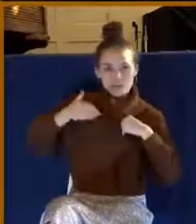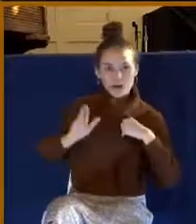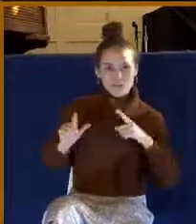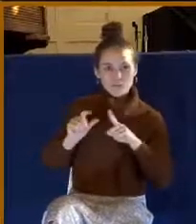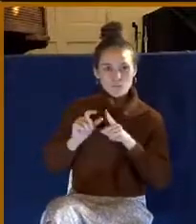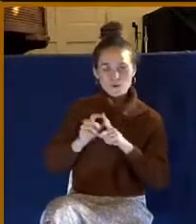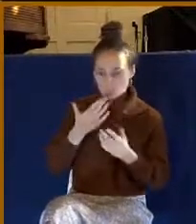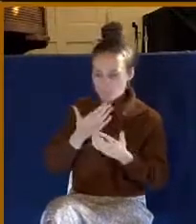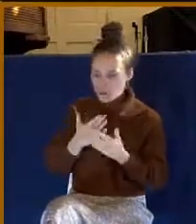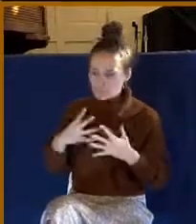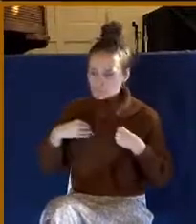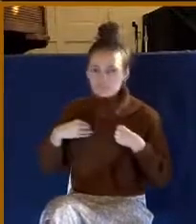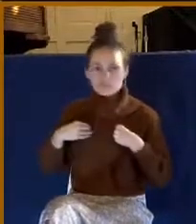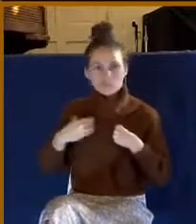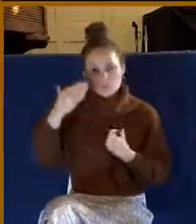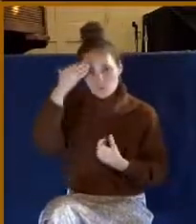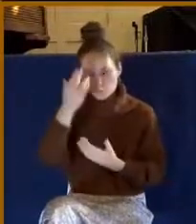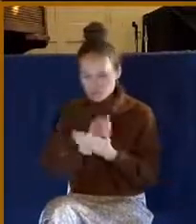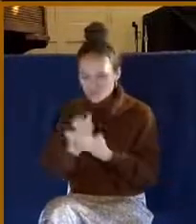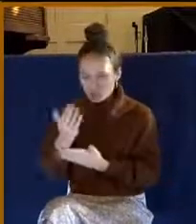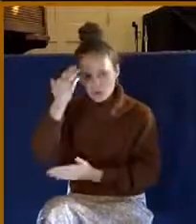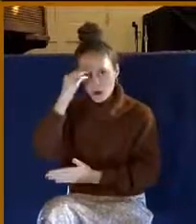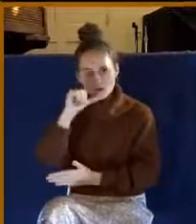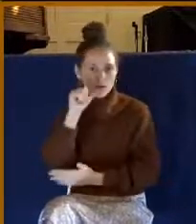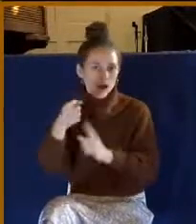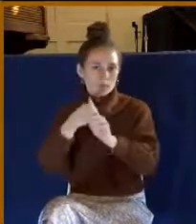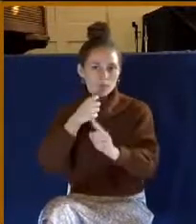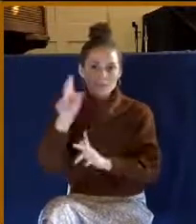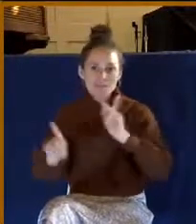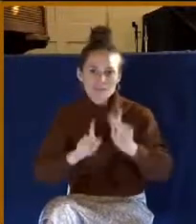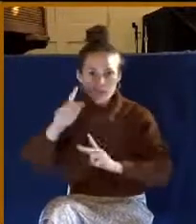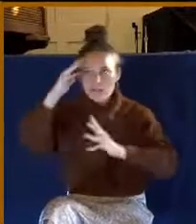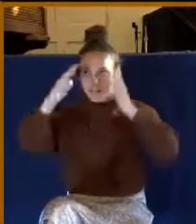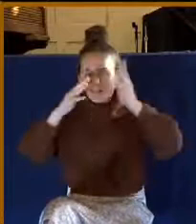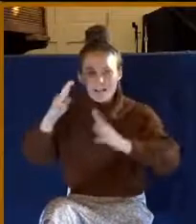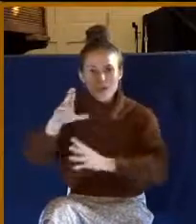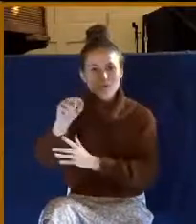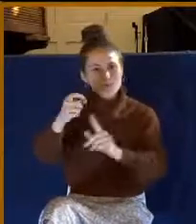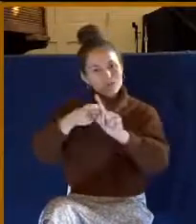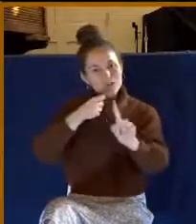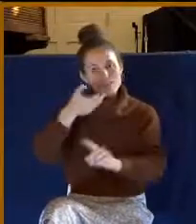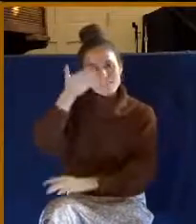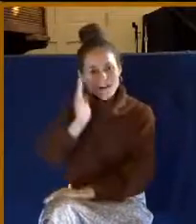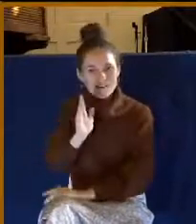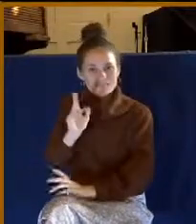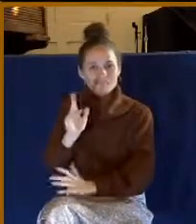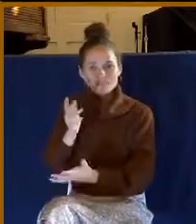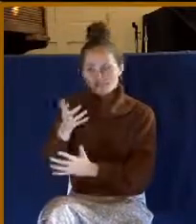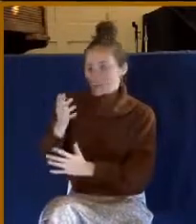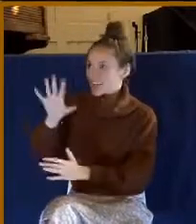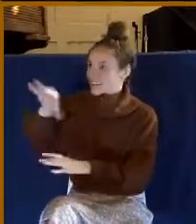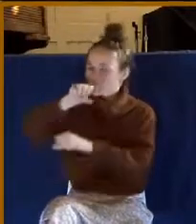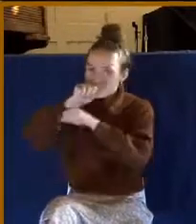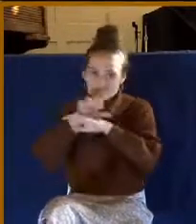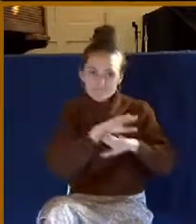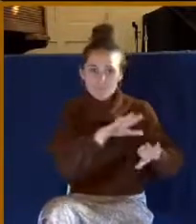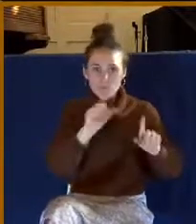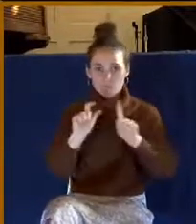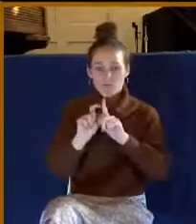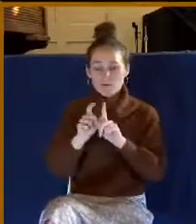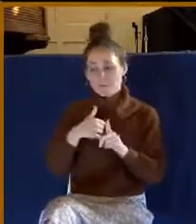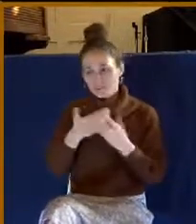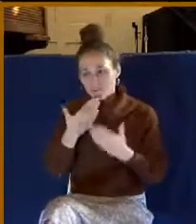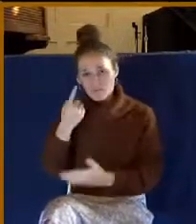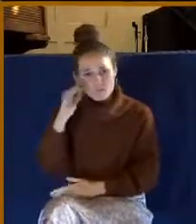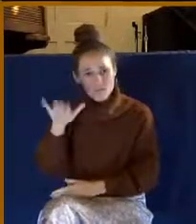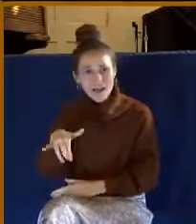God well. They knew it was not of man, but it was indeed the word of God. And Paul says, I'm thankful for that. And let me just say, by the way, I'm thankful for